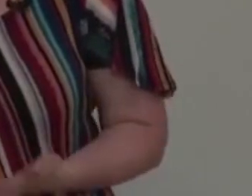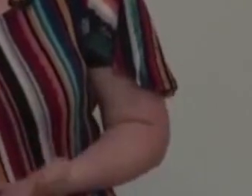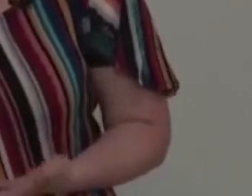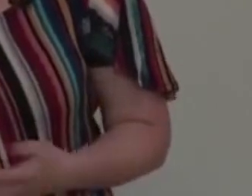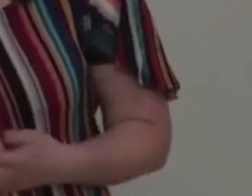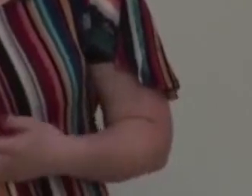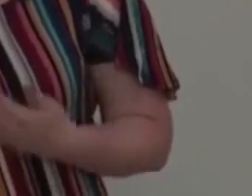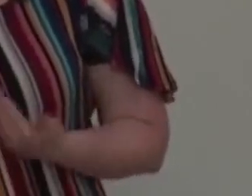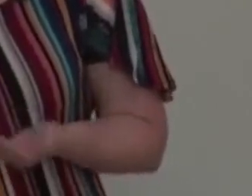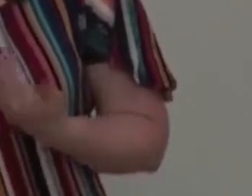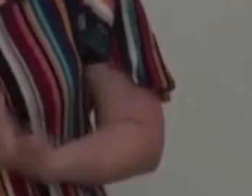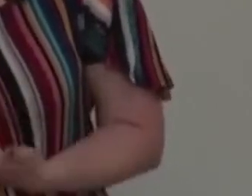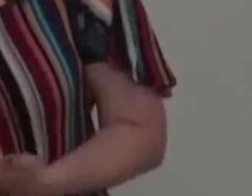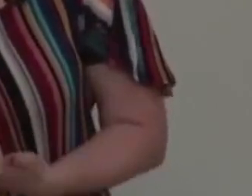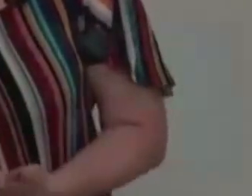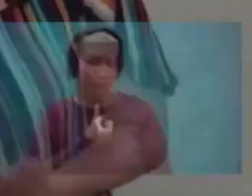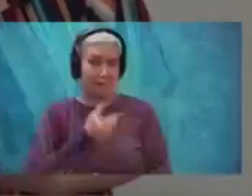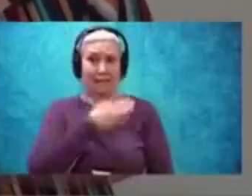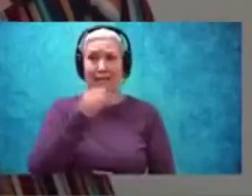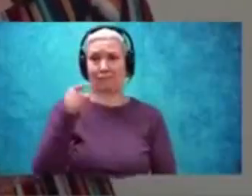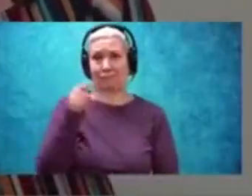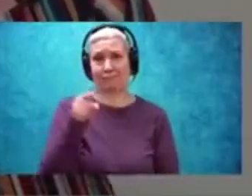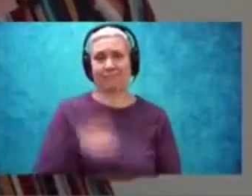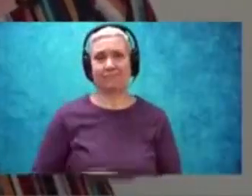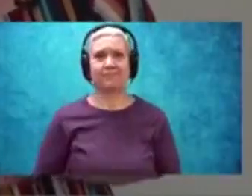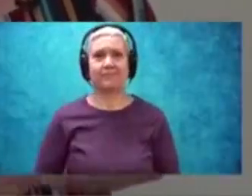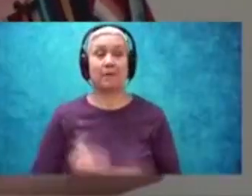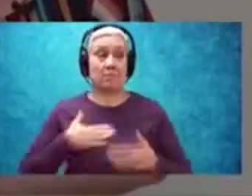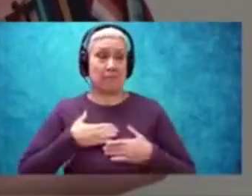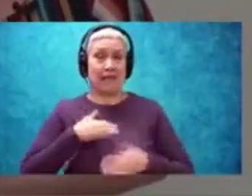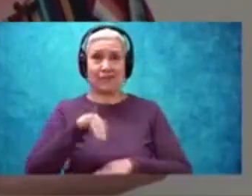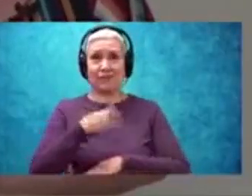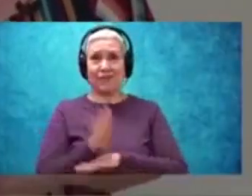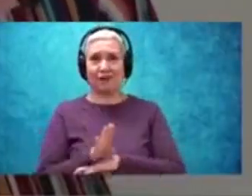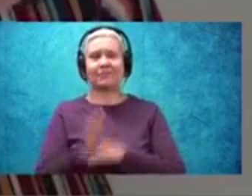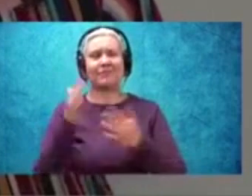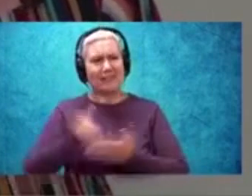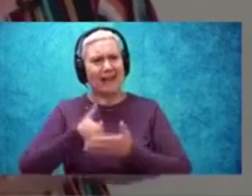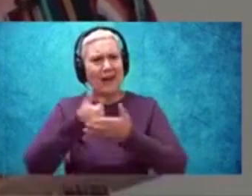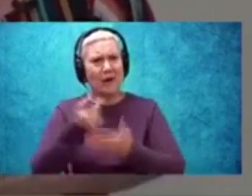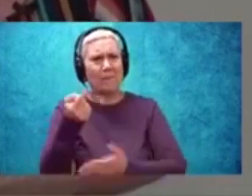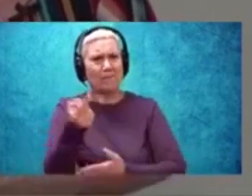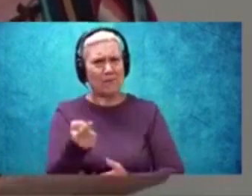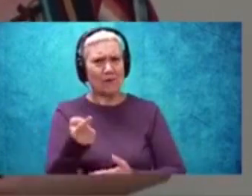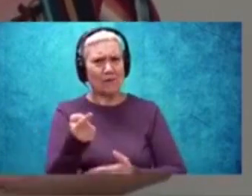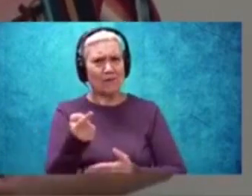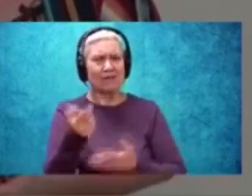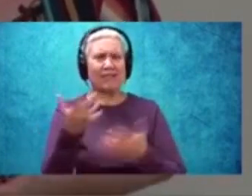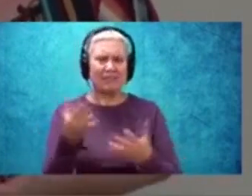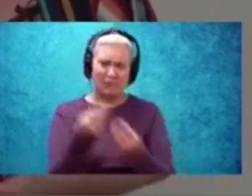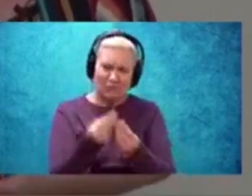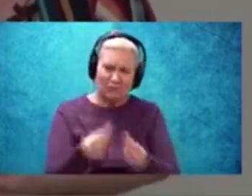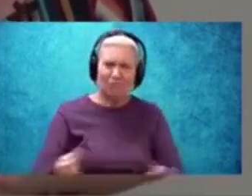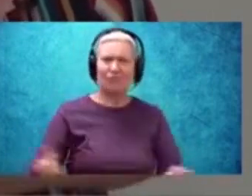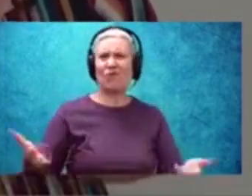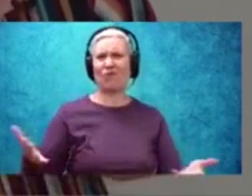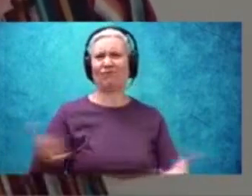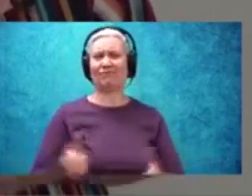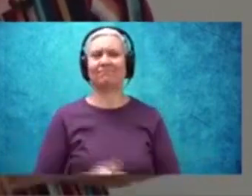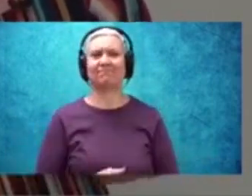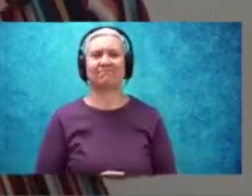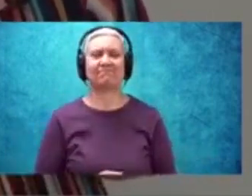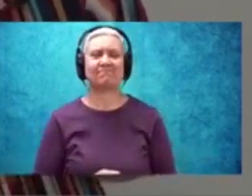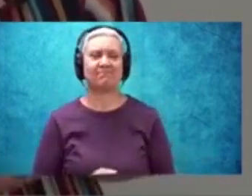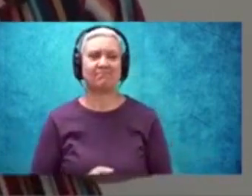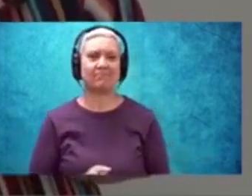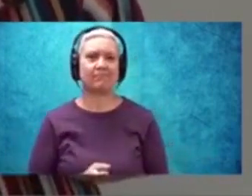it's weird for you guys, but my job is to kind of help you through this process and make it go a little bit more smoothly. So